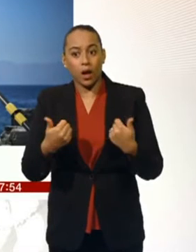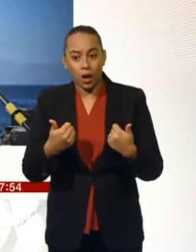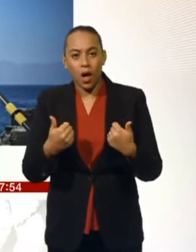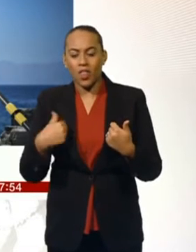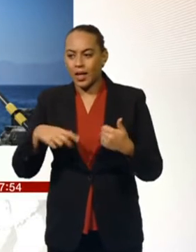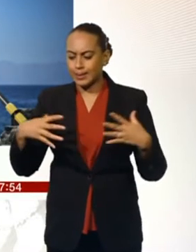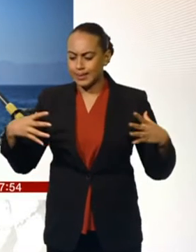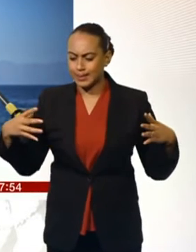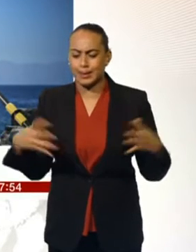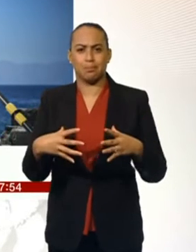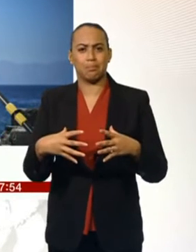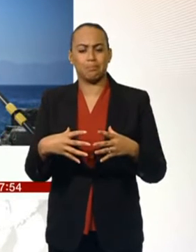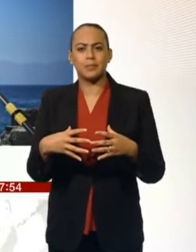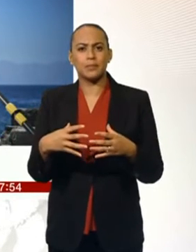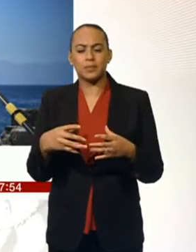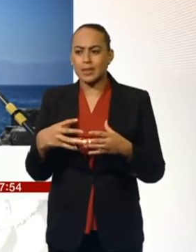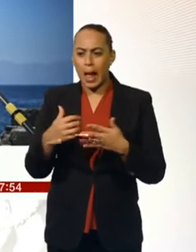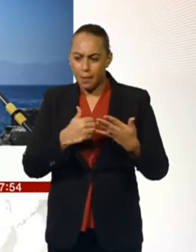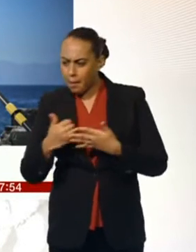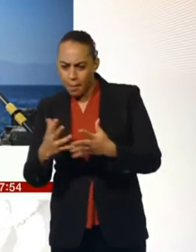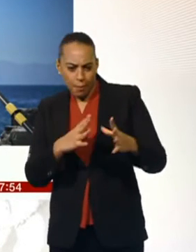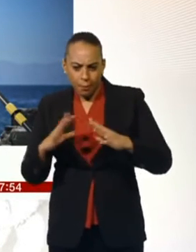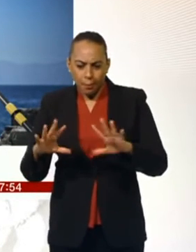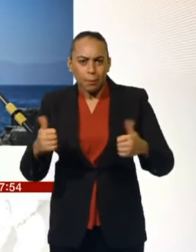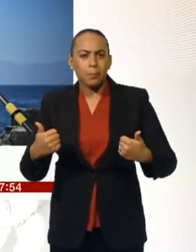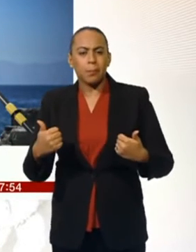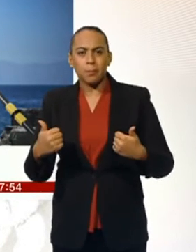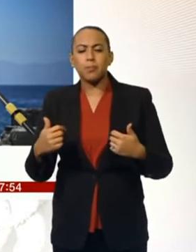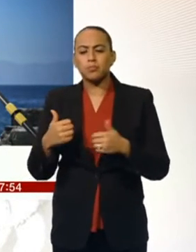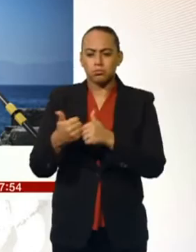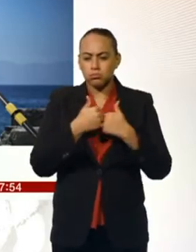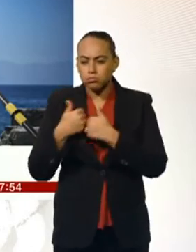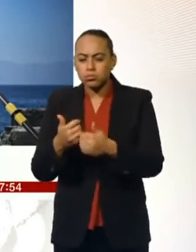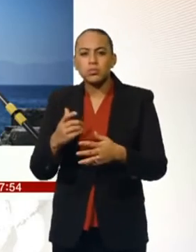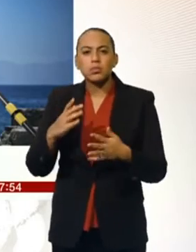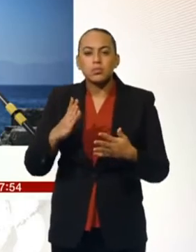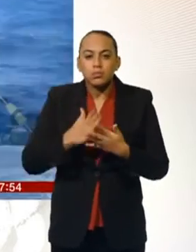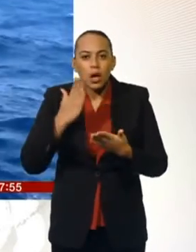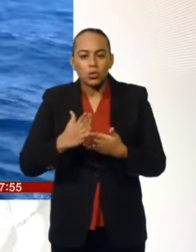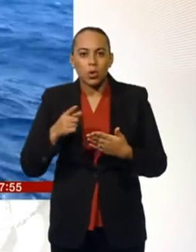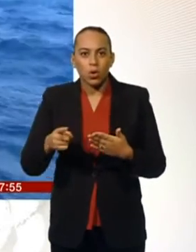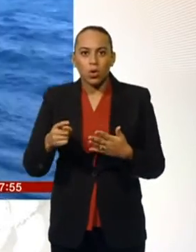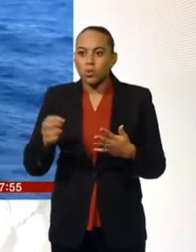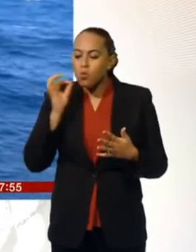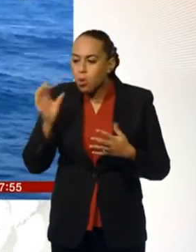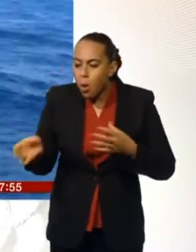team and sort of helping each other through it. And I think that's the big thing, is making sure that you're getting the water in and the special hydration